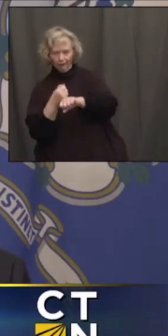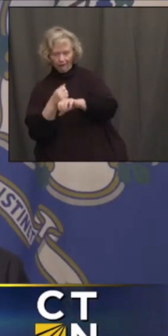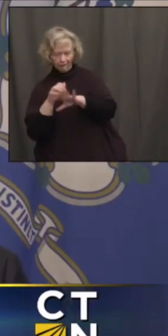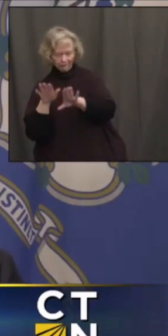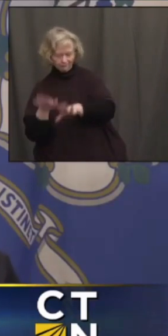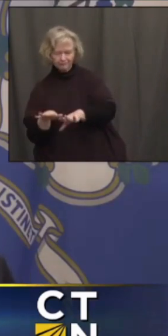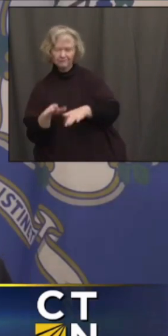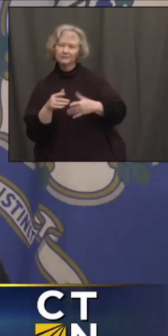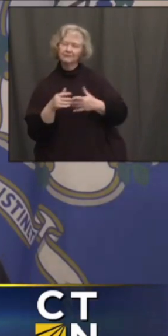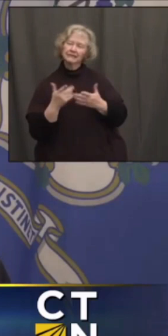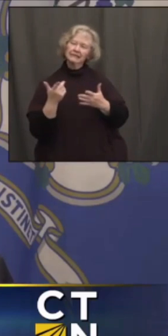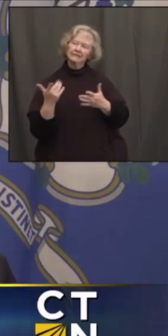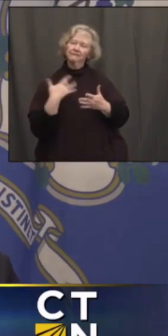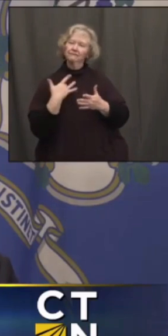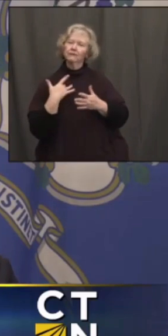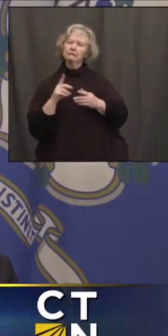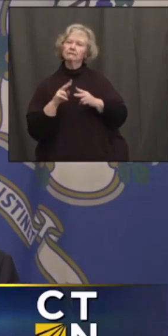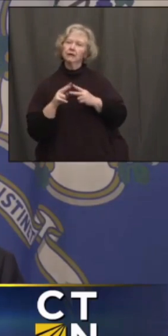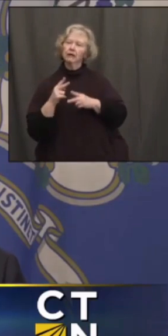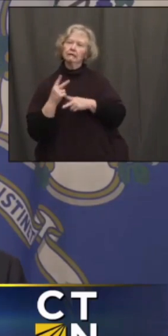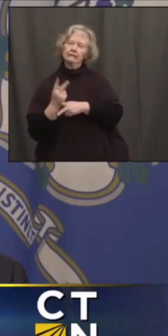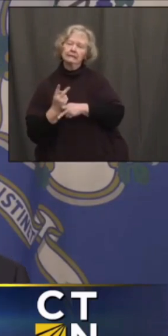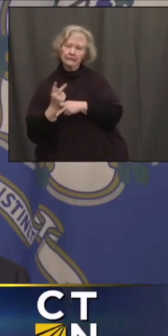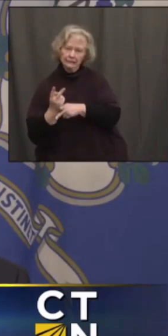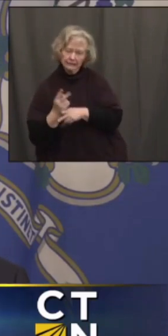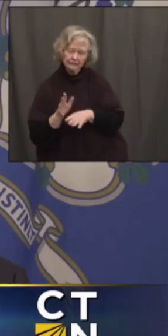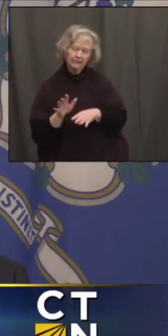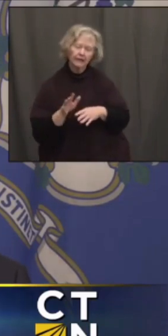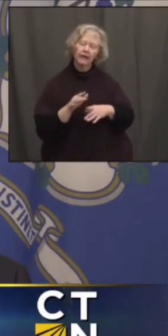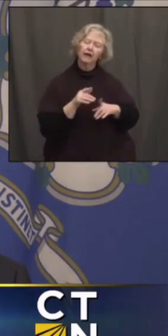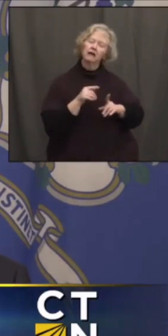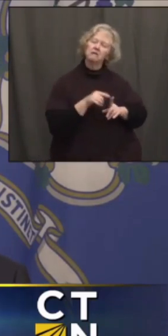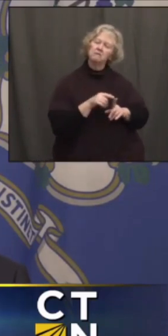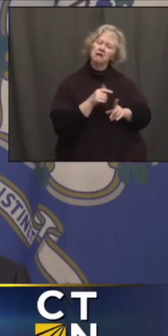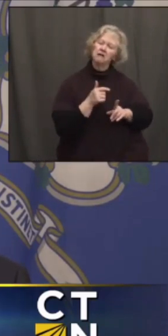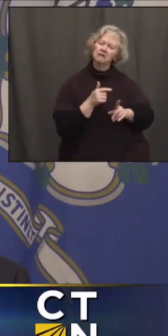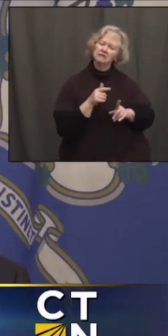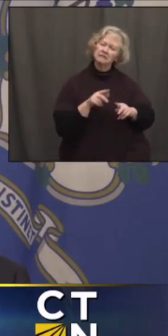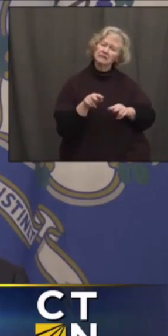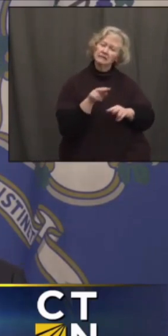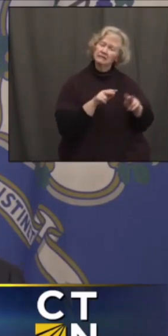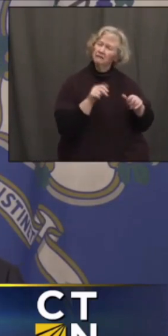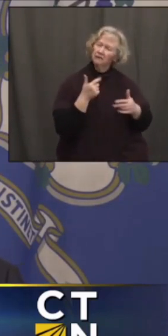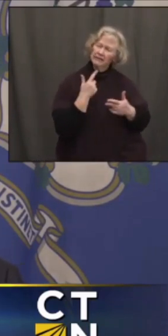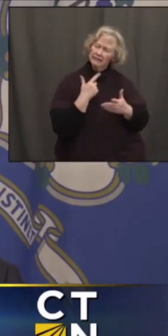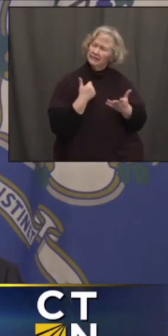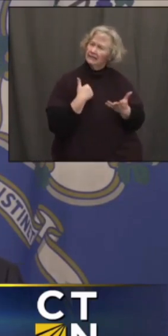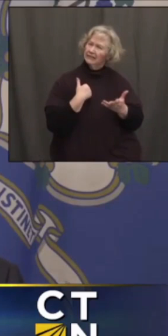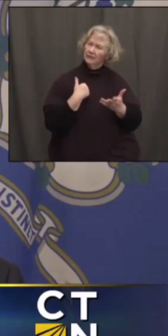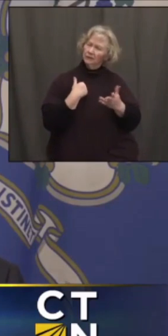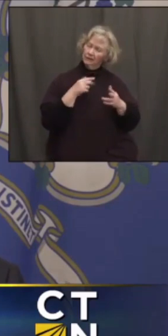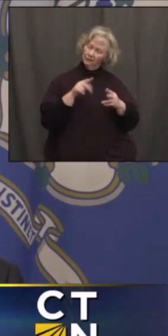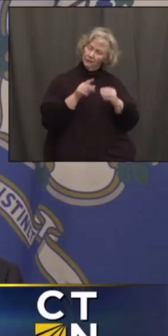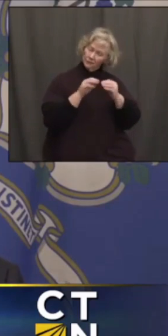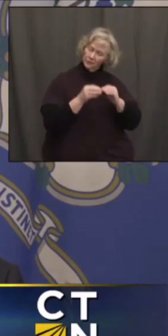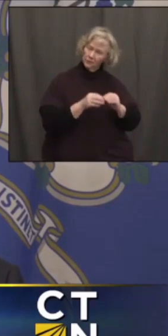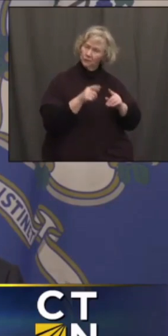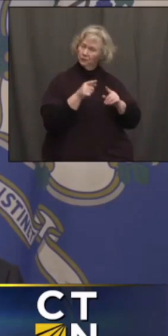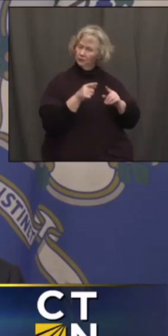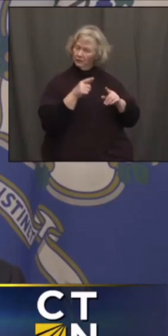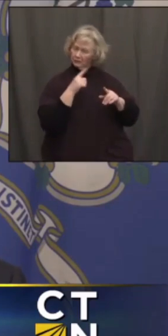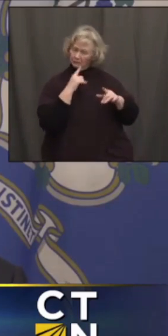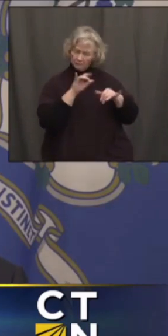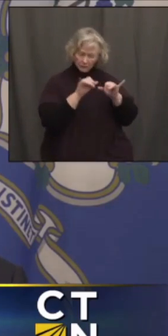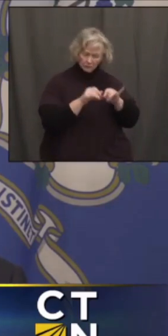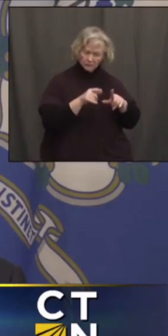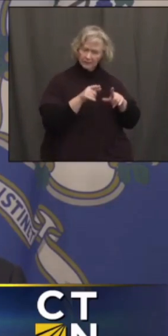err on the side of that. But we've got, you know, others that have said, look, we're looking at the numbers, we're looking at the metrics, we